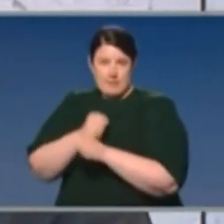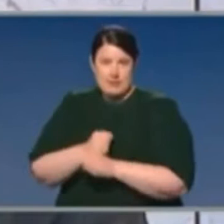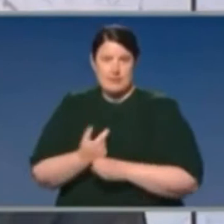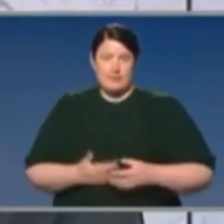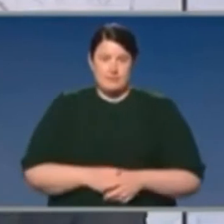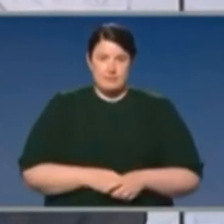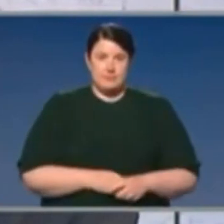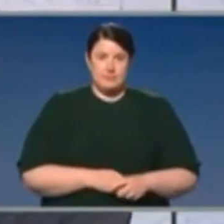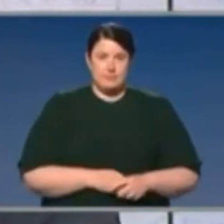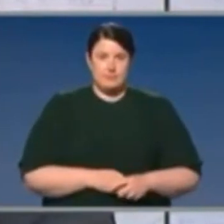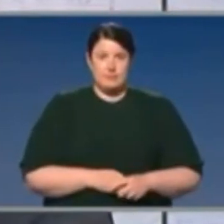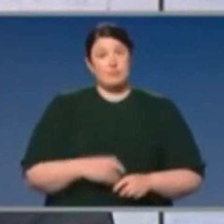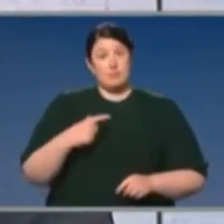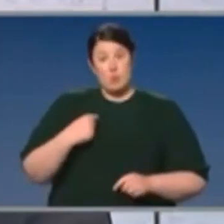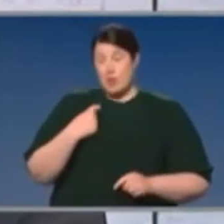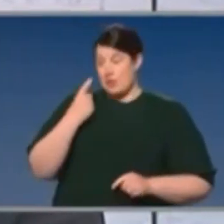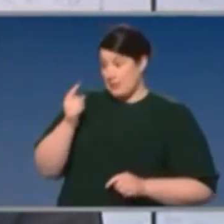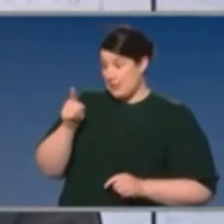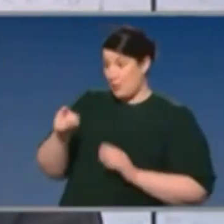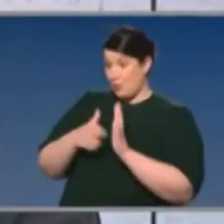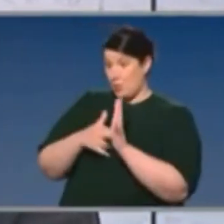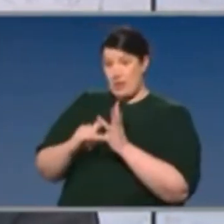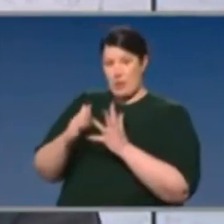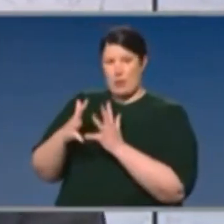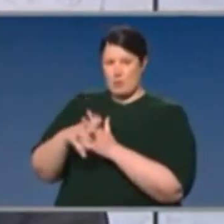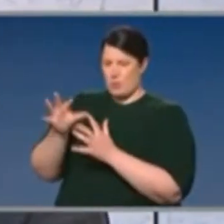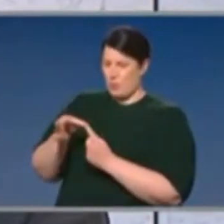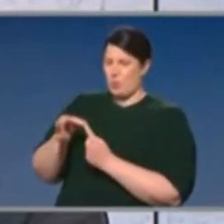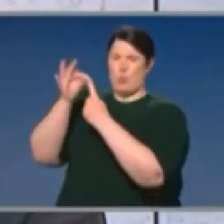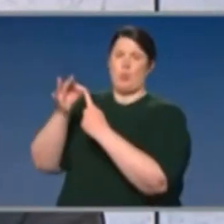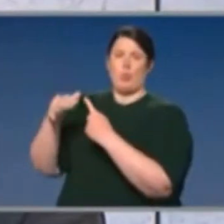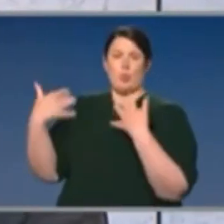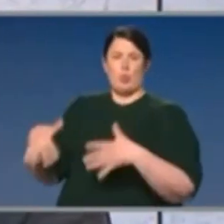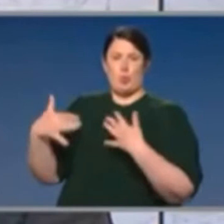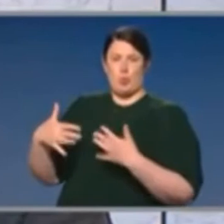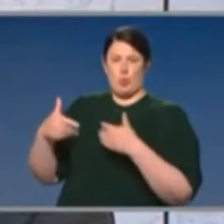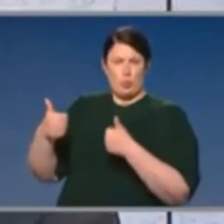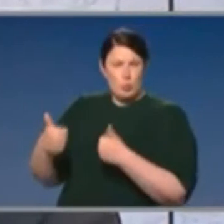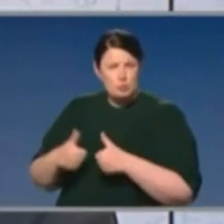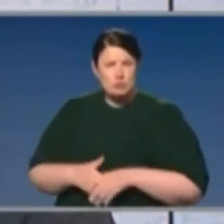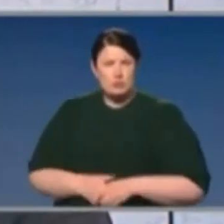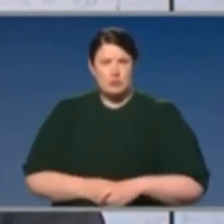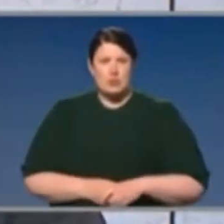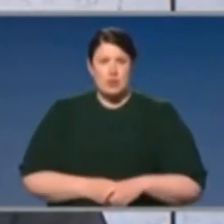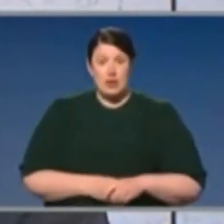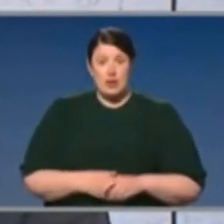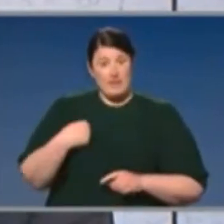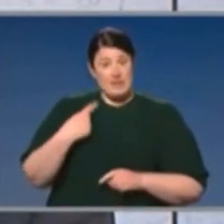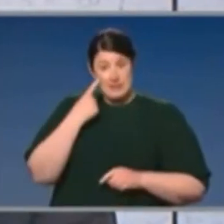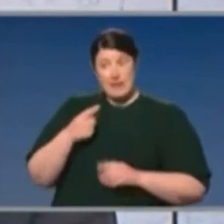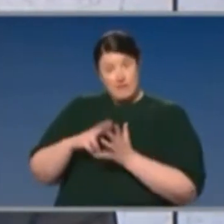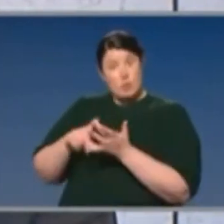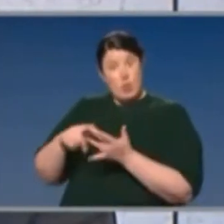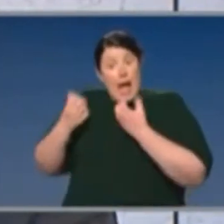that's why I hold the New South Wales system out as a standard. And I have seen real